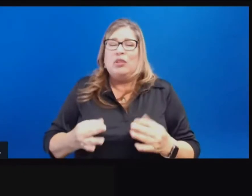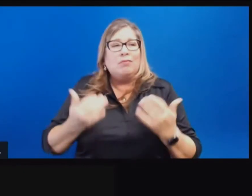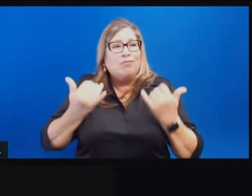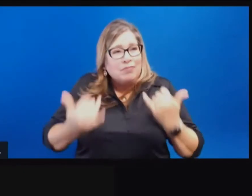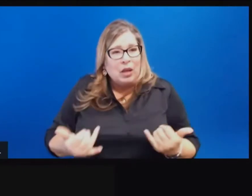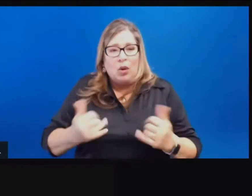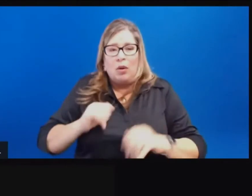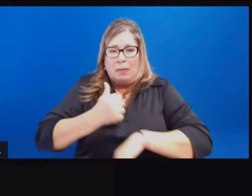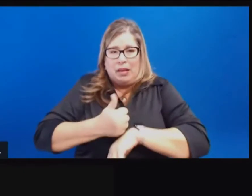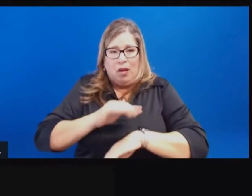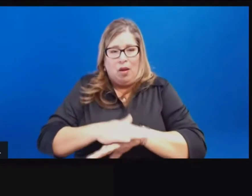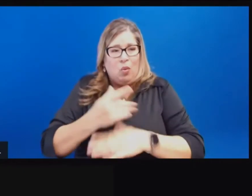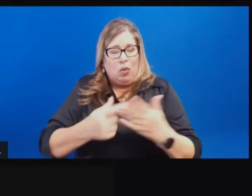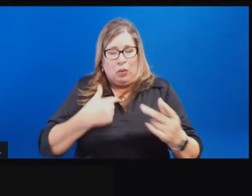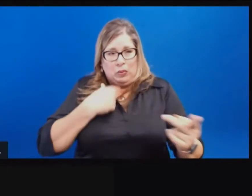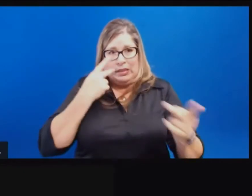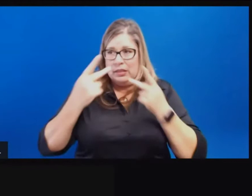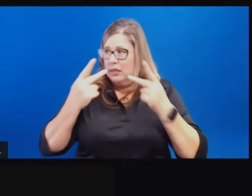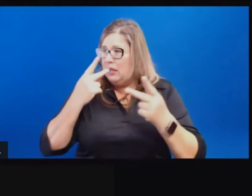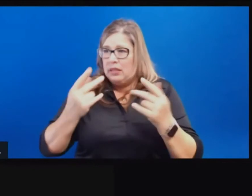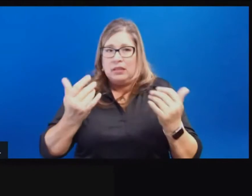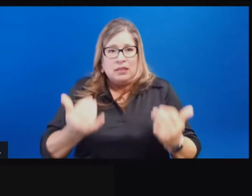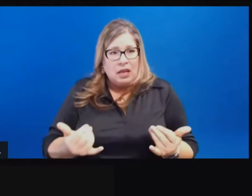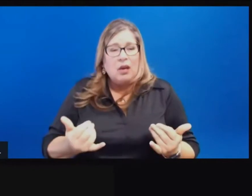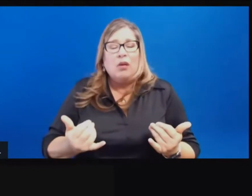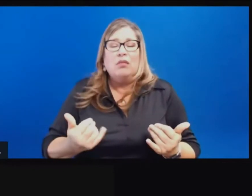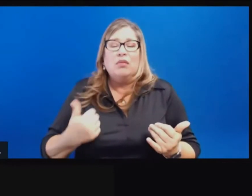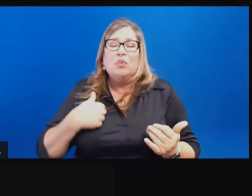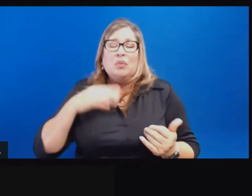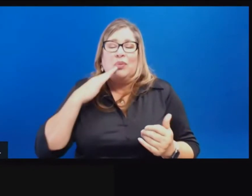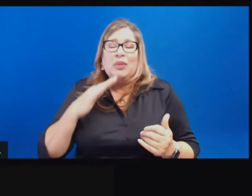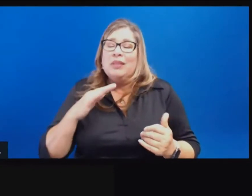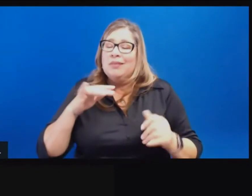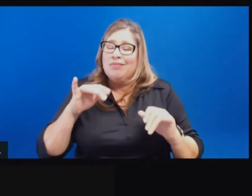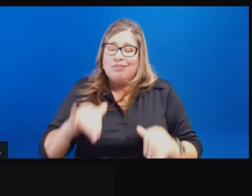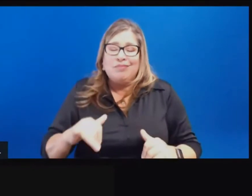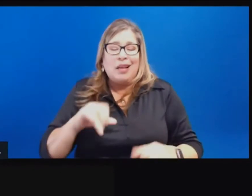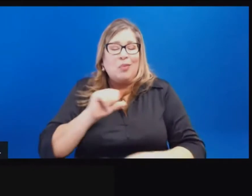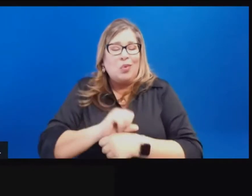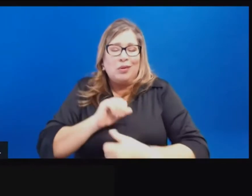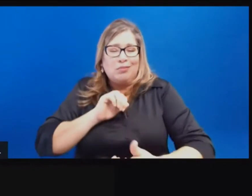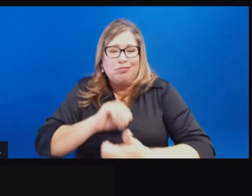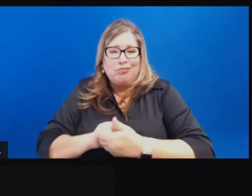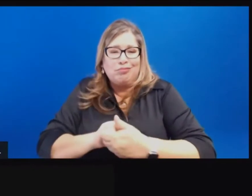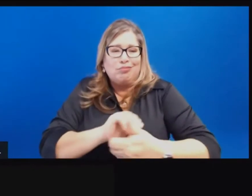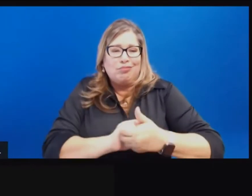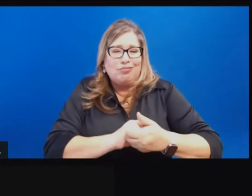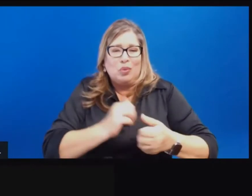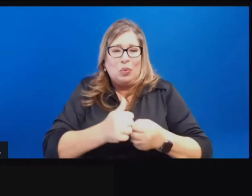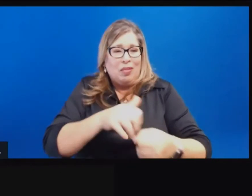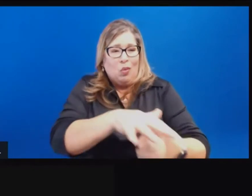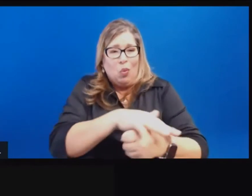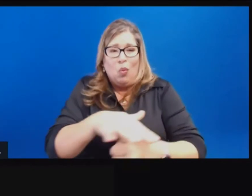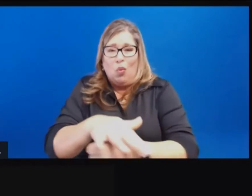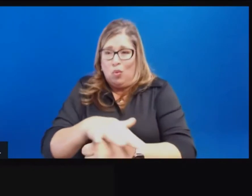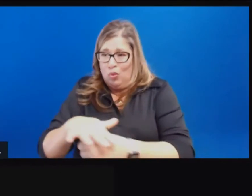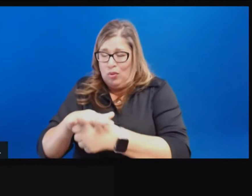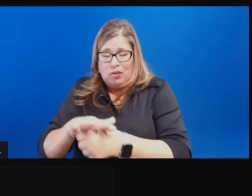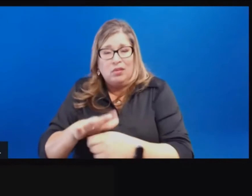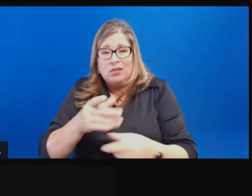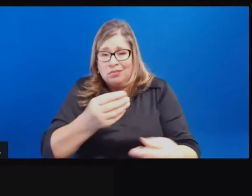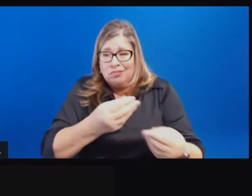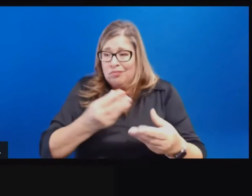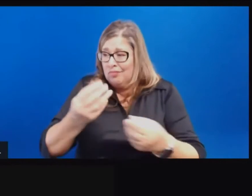communities. And we will continue to work with our local public health partners to make sure if and when the time comes